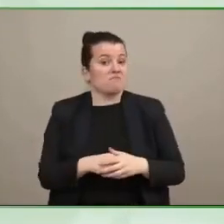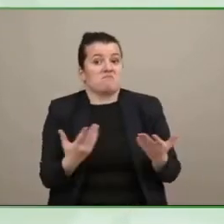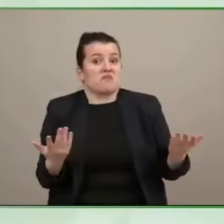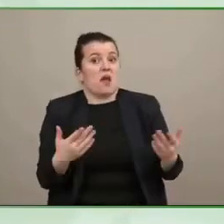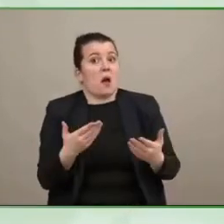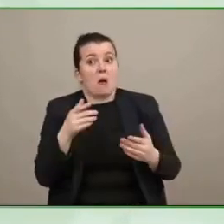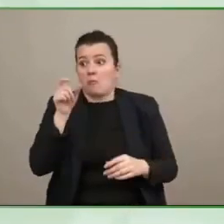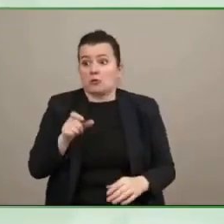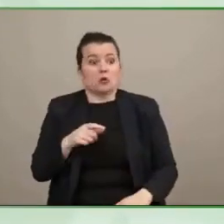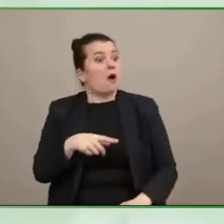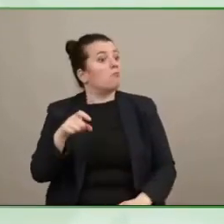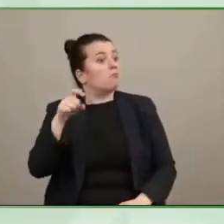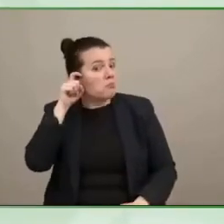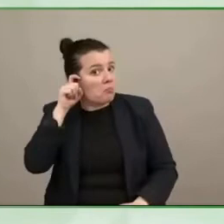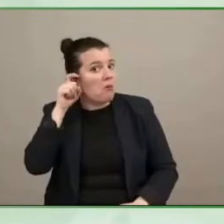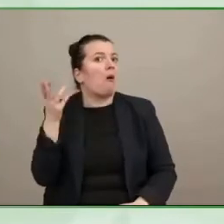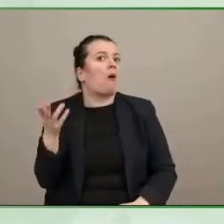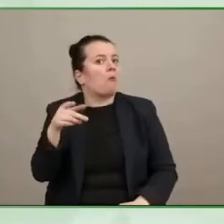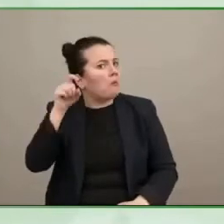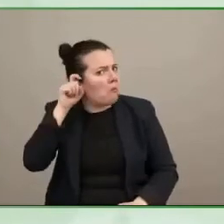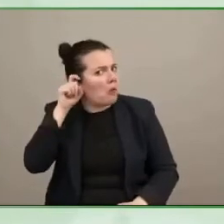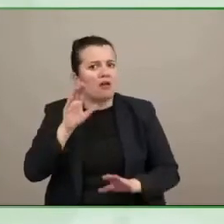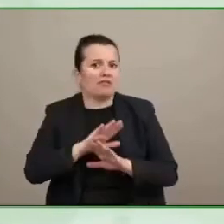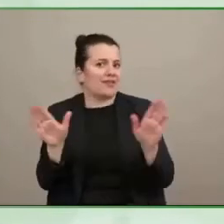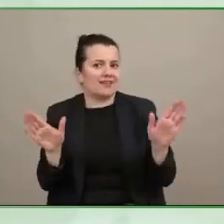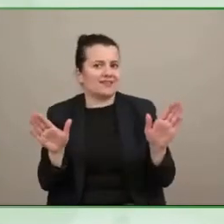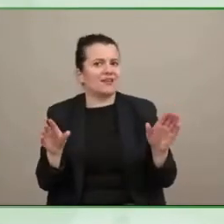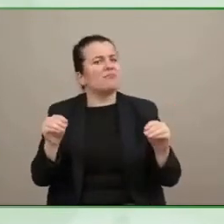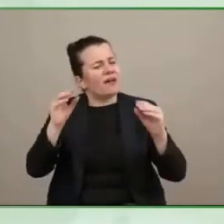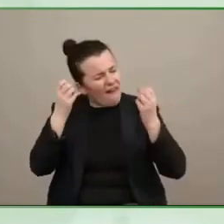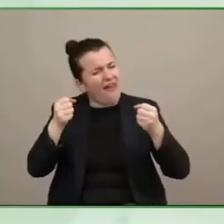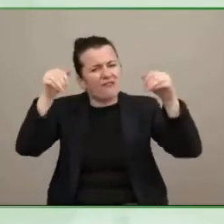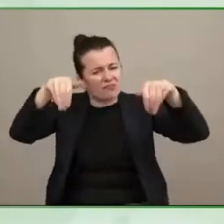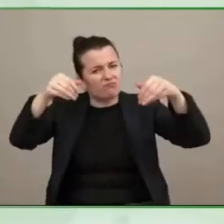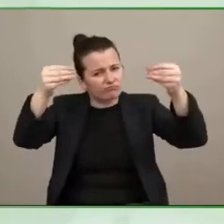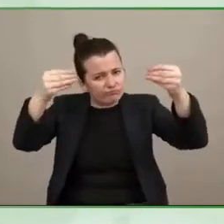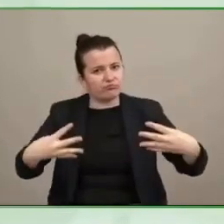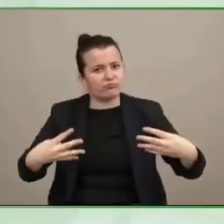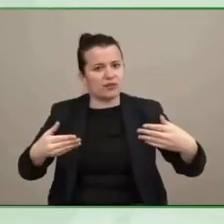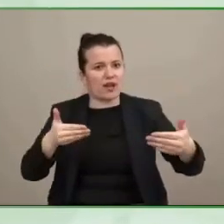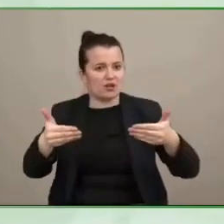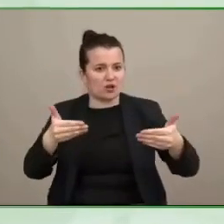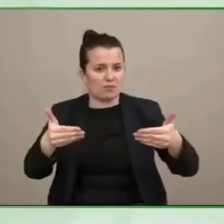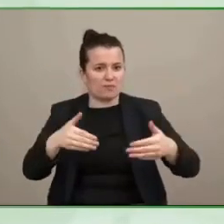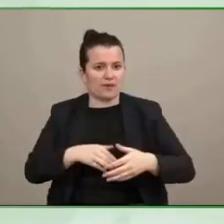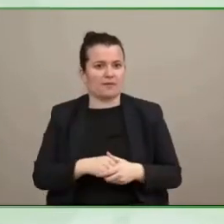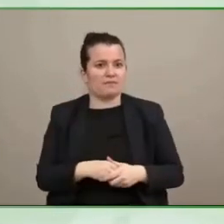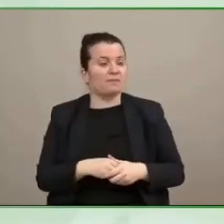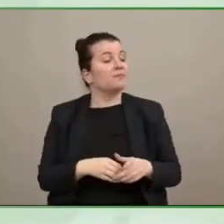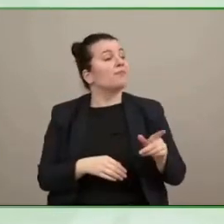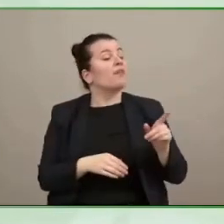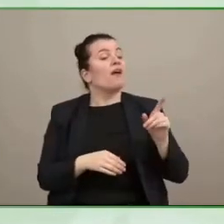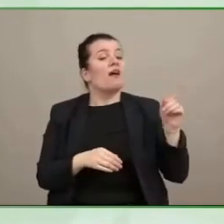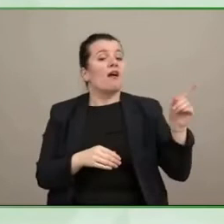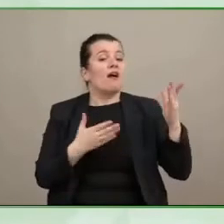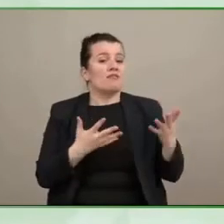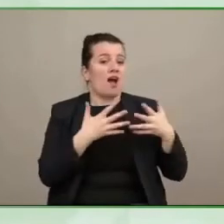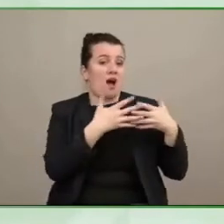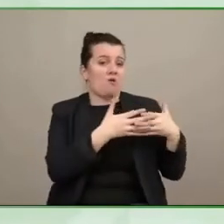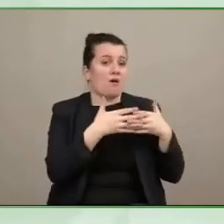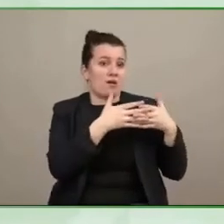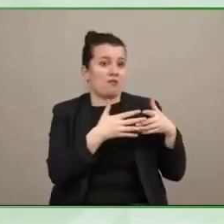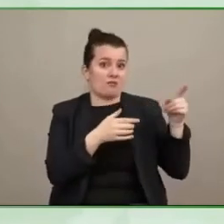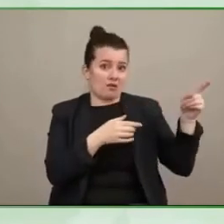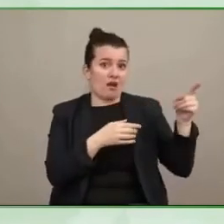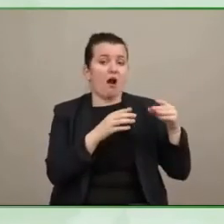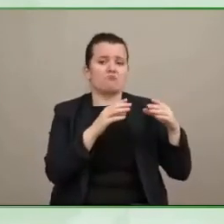places but definitely in the u.s because they are both prescribing and selling the hearing aids and